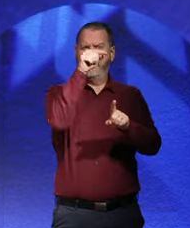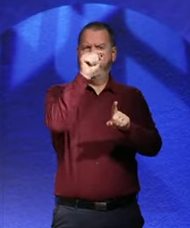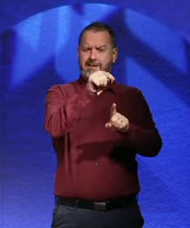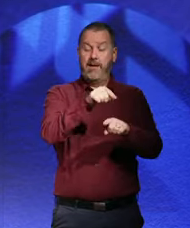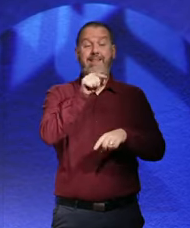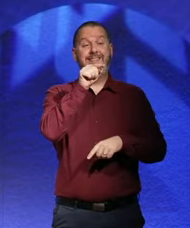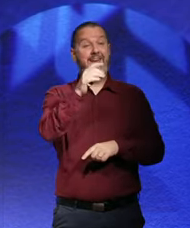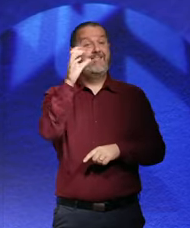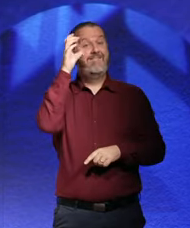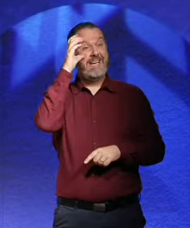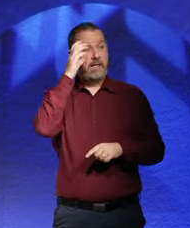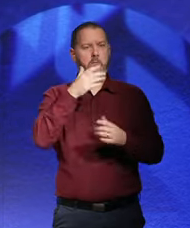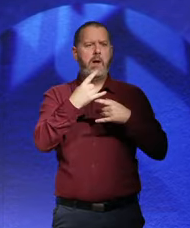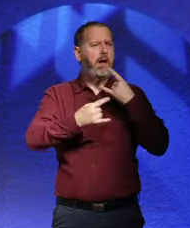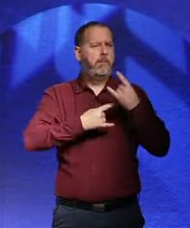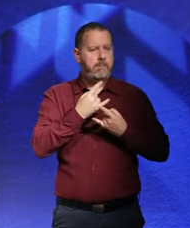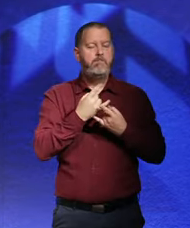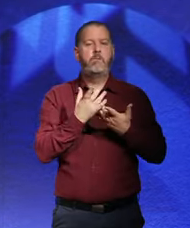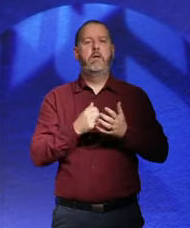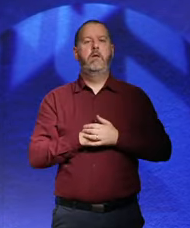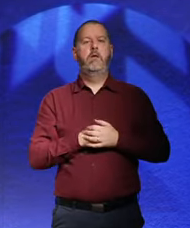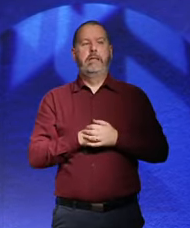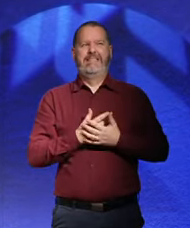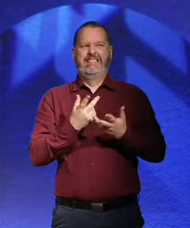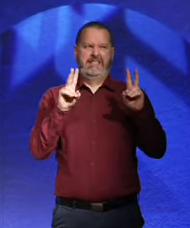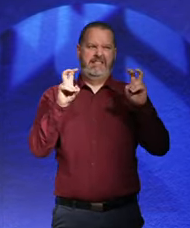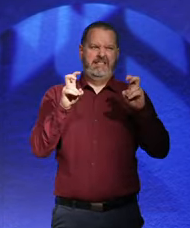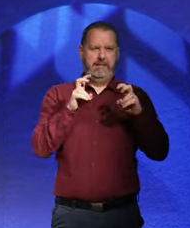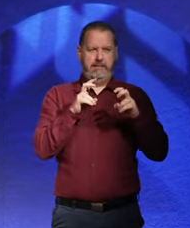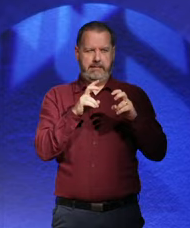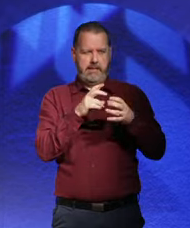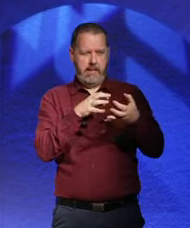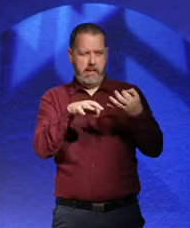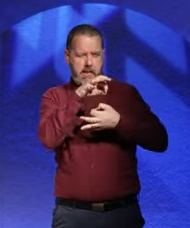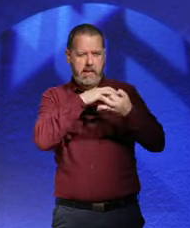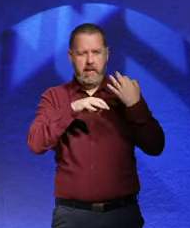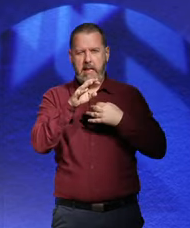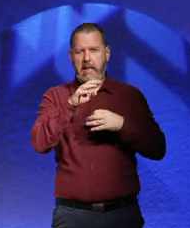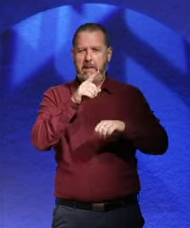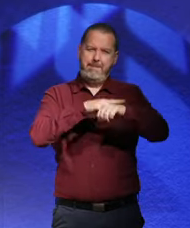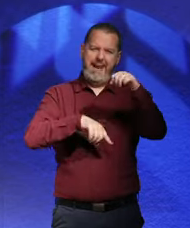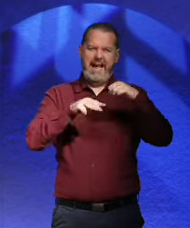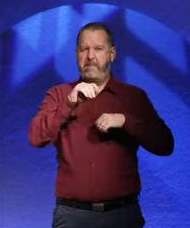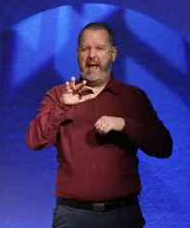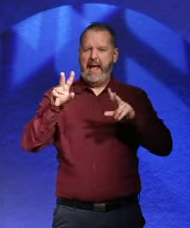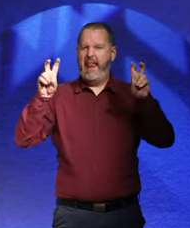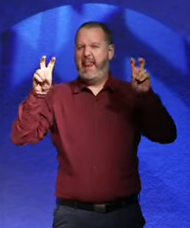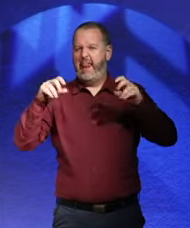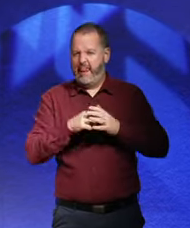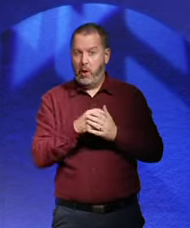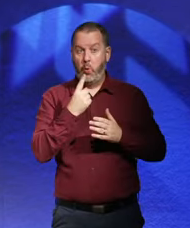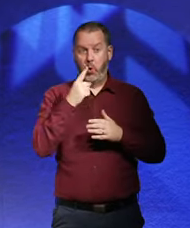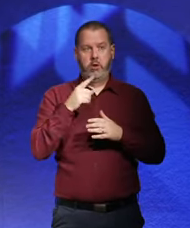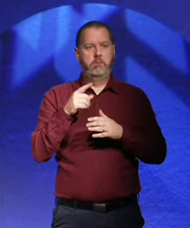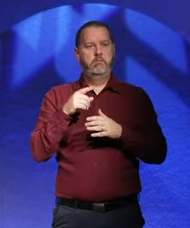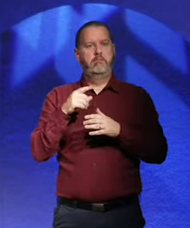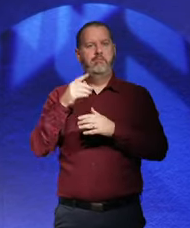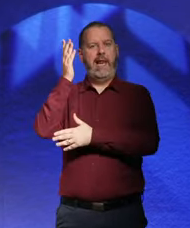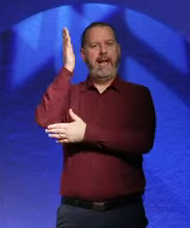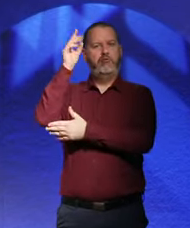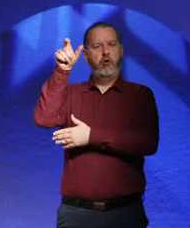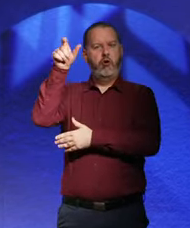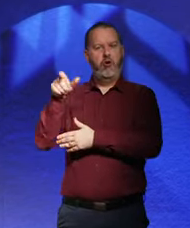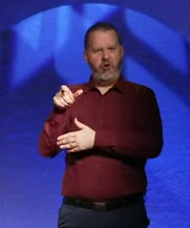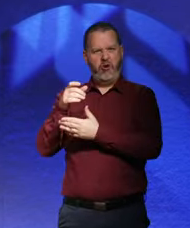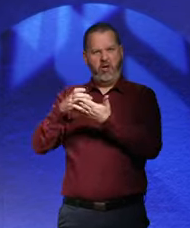is a blackmail, the blackmail of a professor over his student. The student is